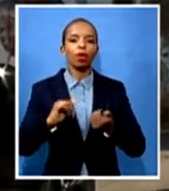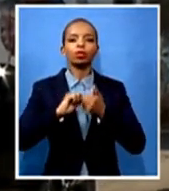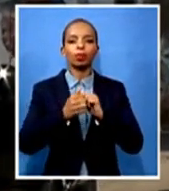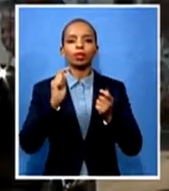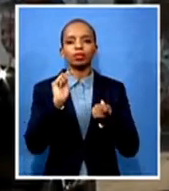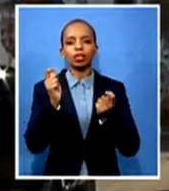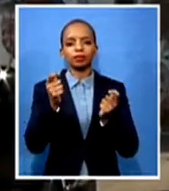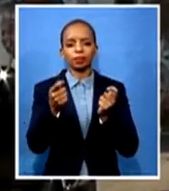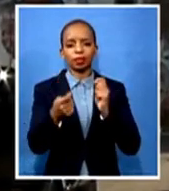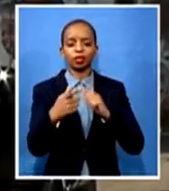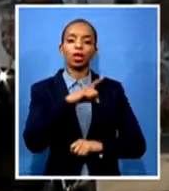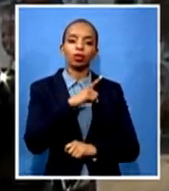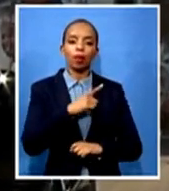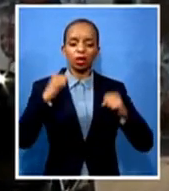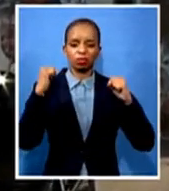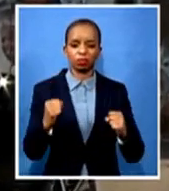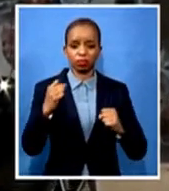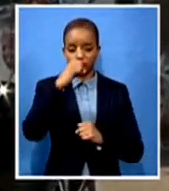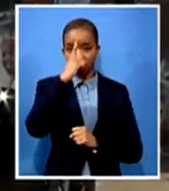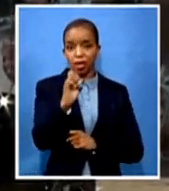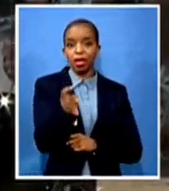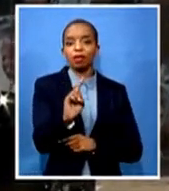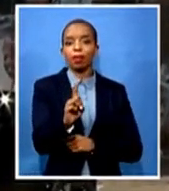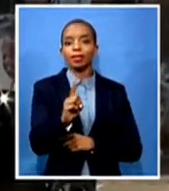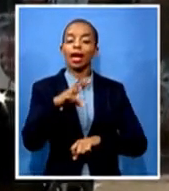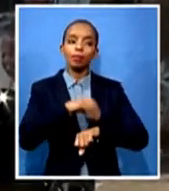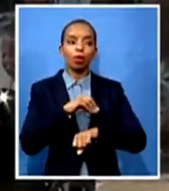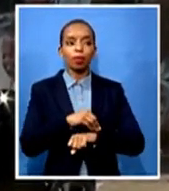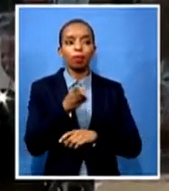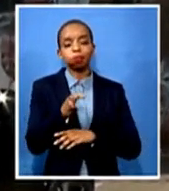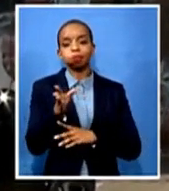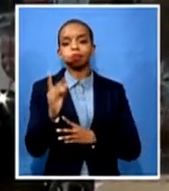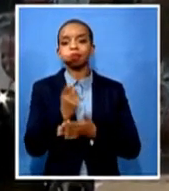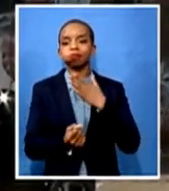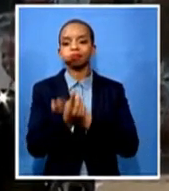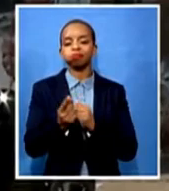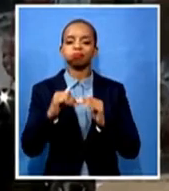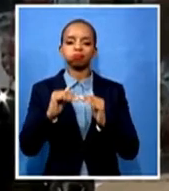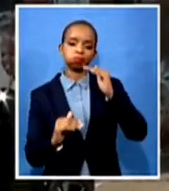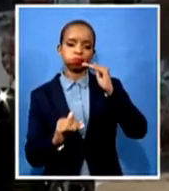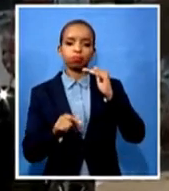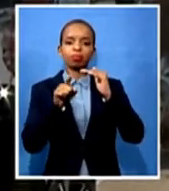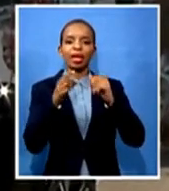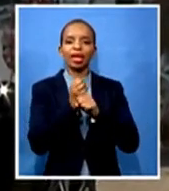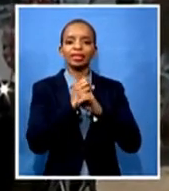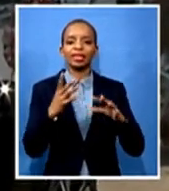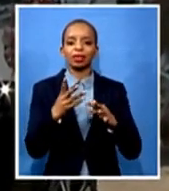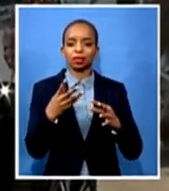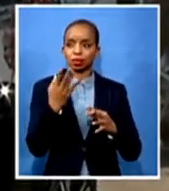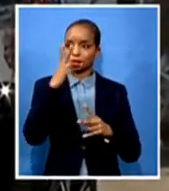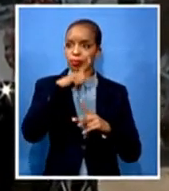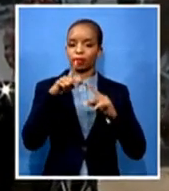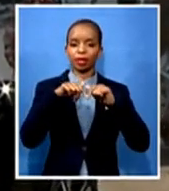inequalities in sport don't start at provincial level. They don't start when one joins the pro-tier team,